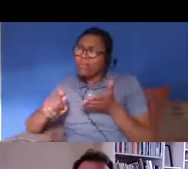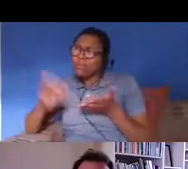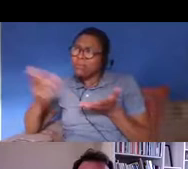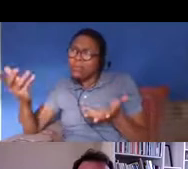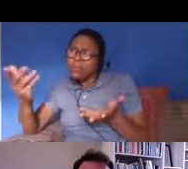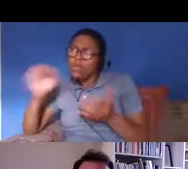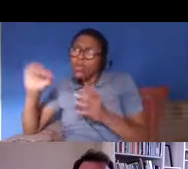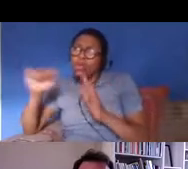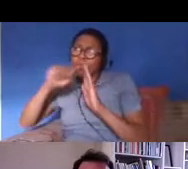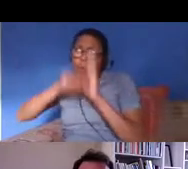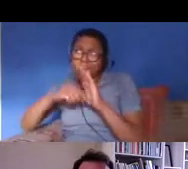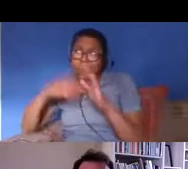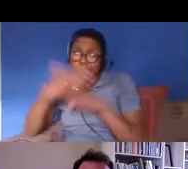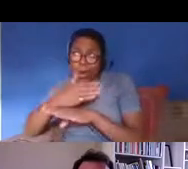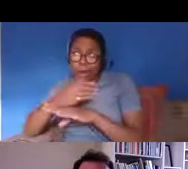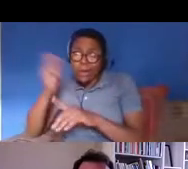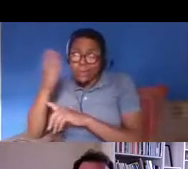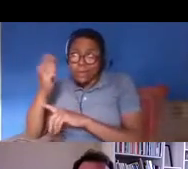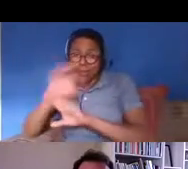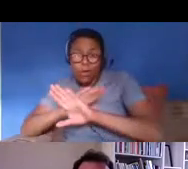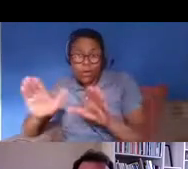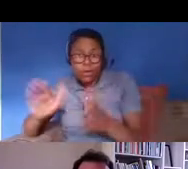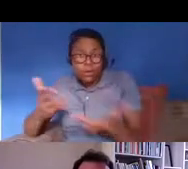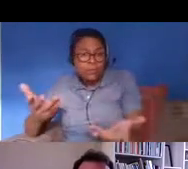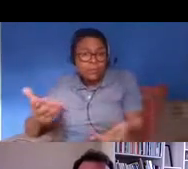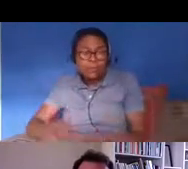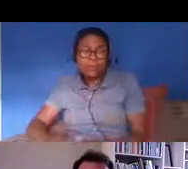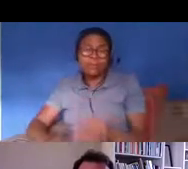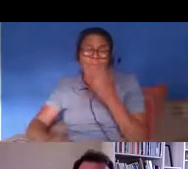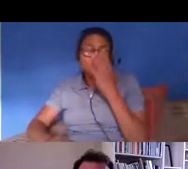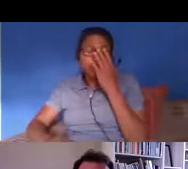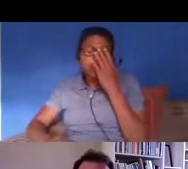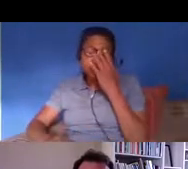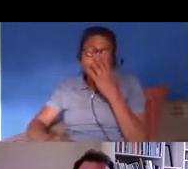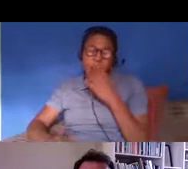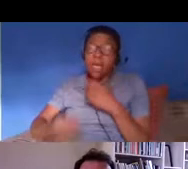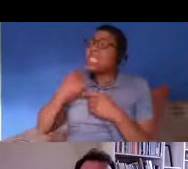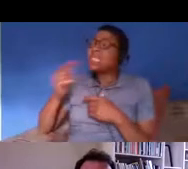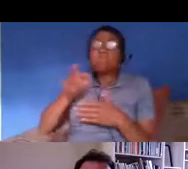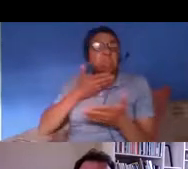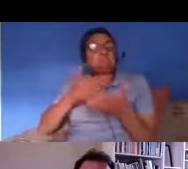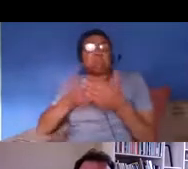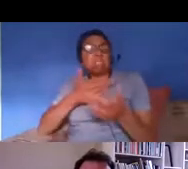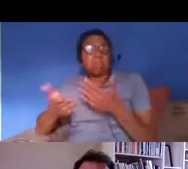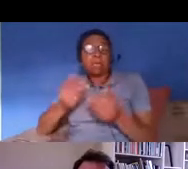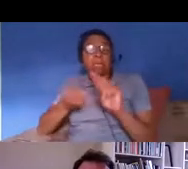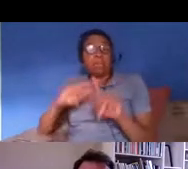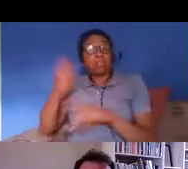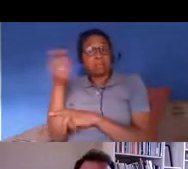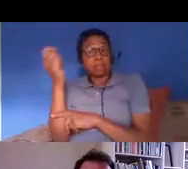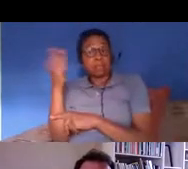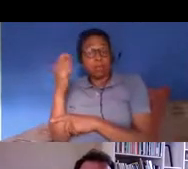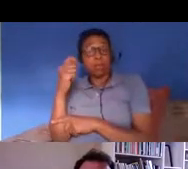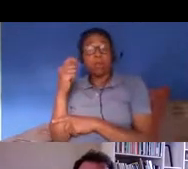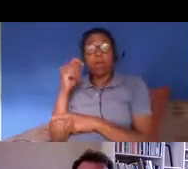and the people he spoke to at the home office civil servants rather ministers said that they thought it didn't really matter if it worked ministers would